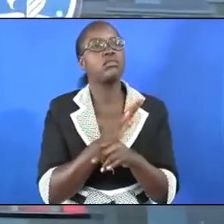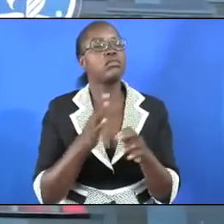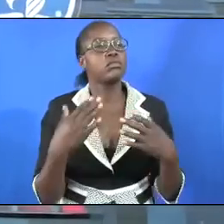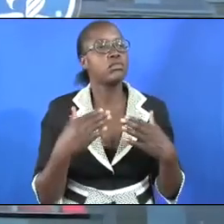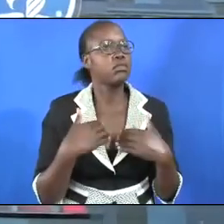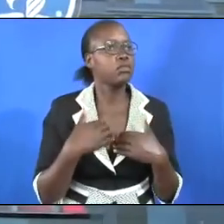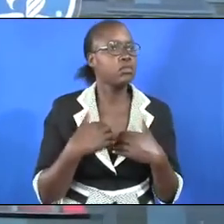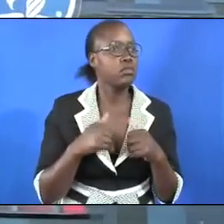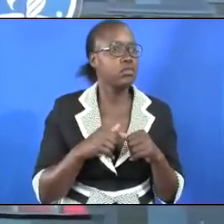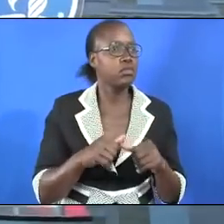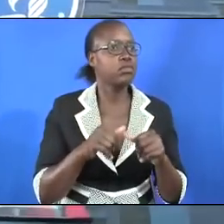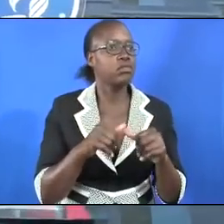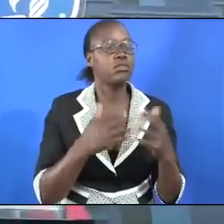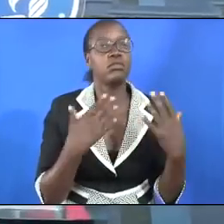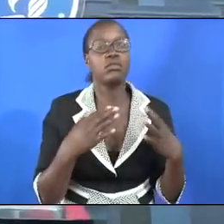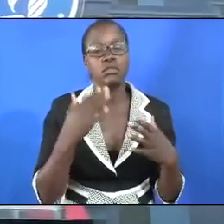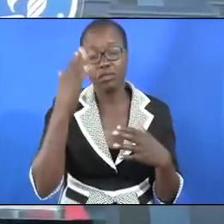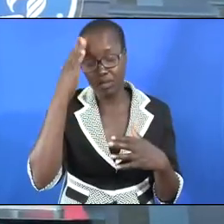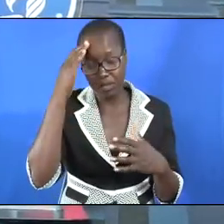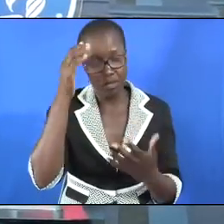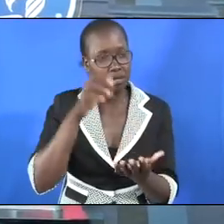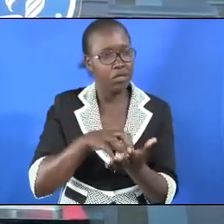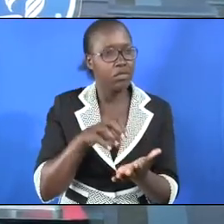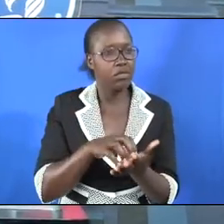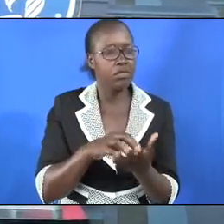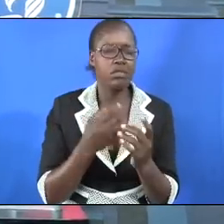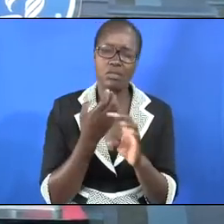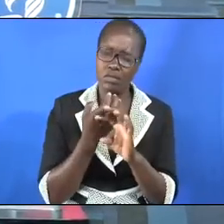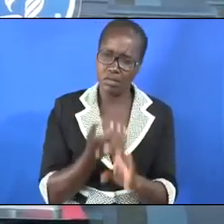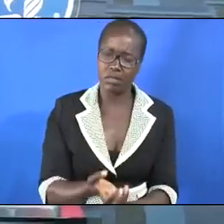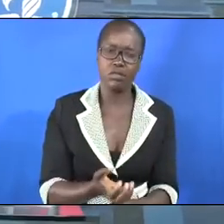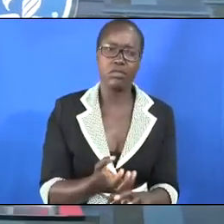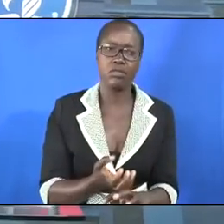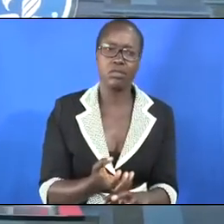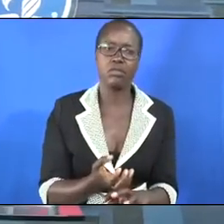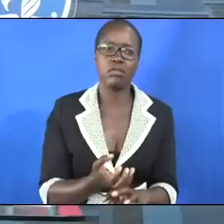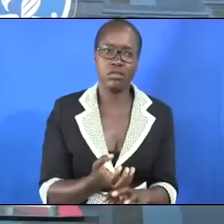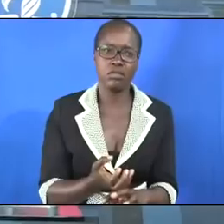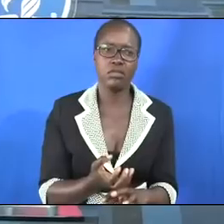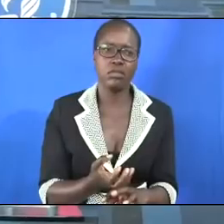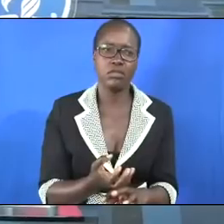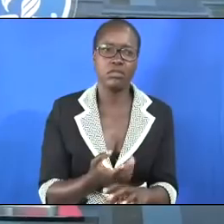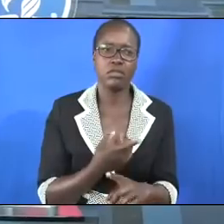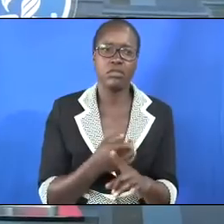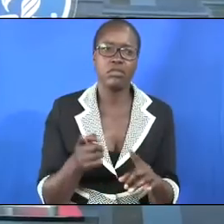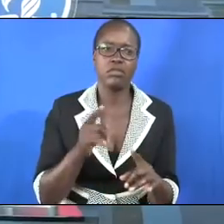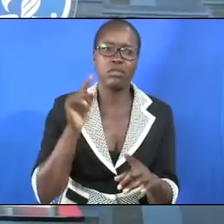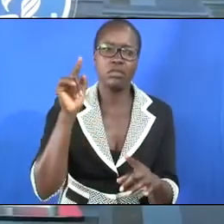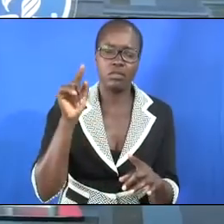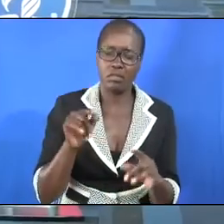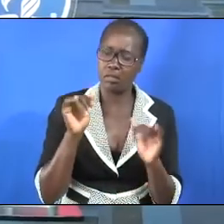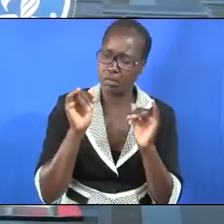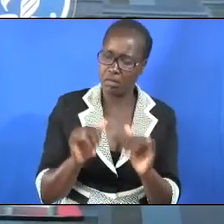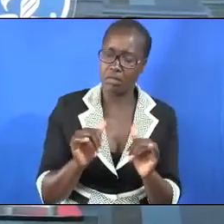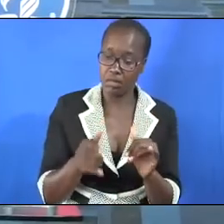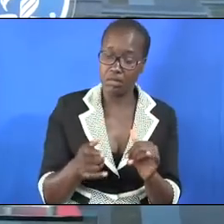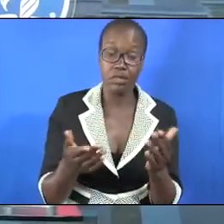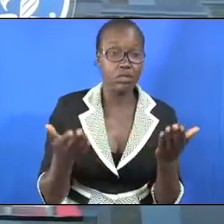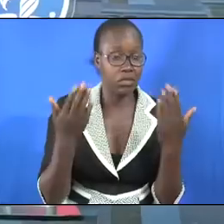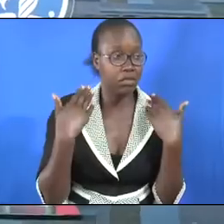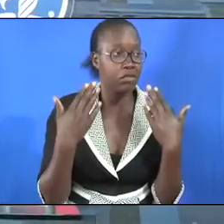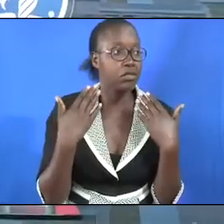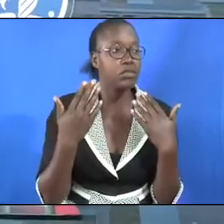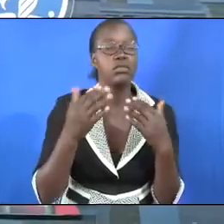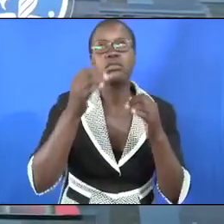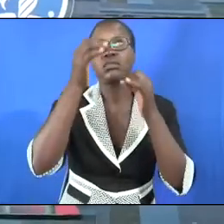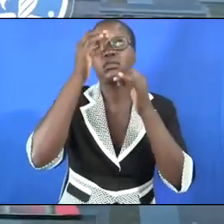people who know that even though circumstances may be difficult apparently they cannot remain like this forever for